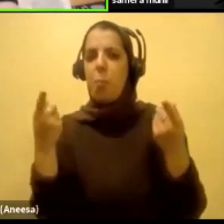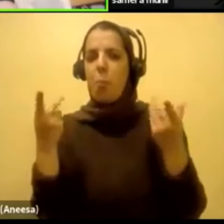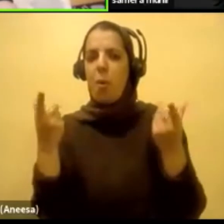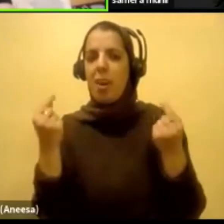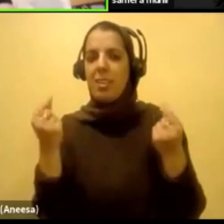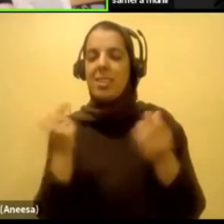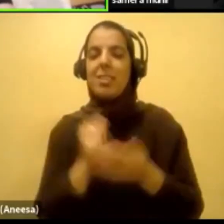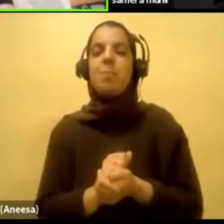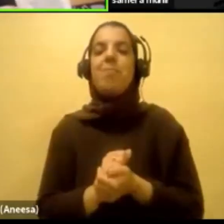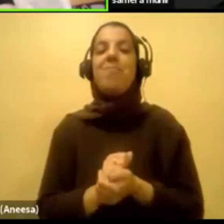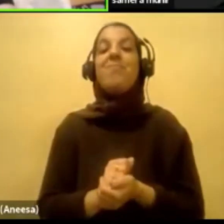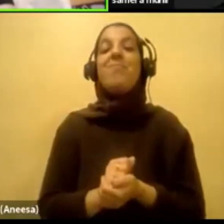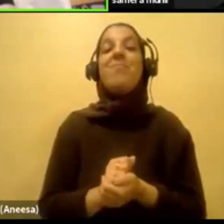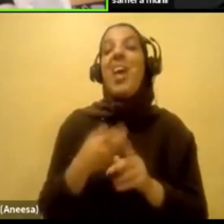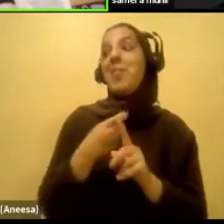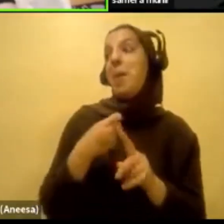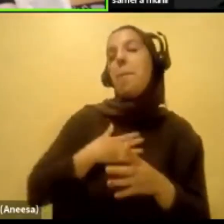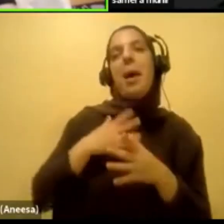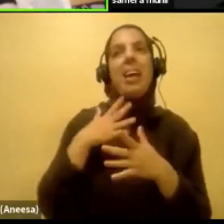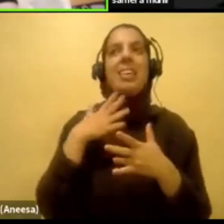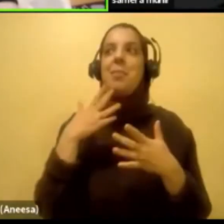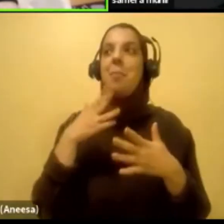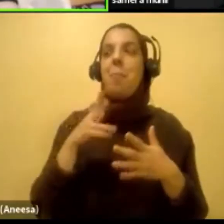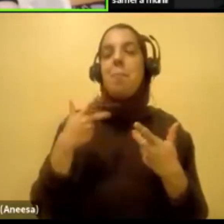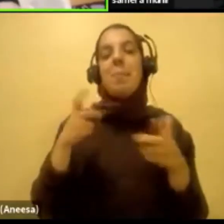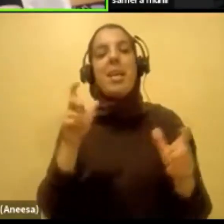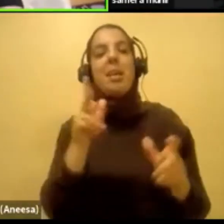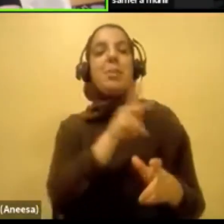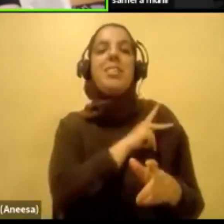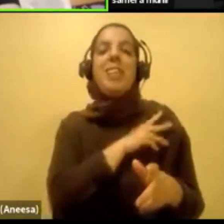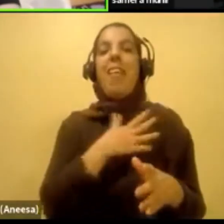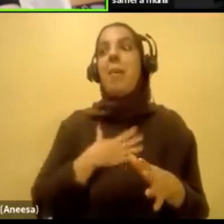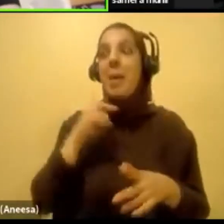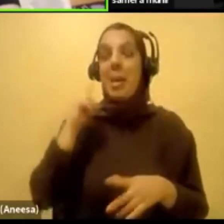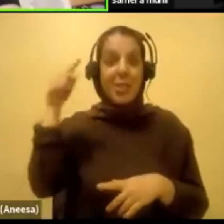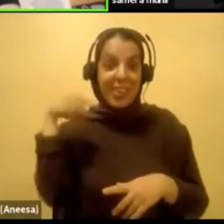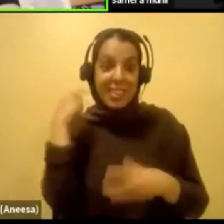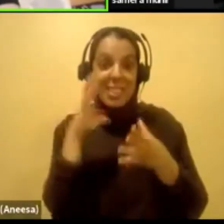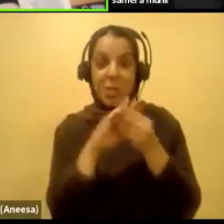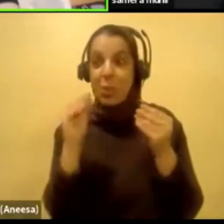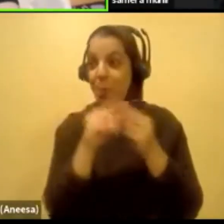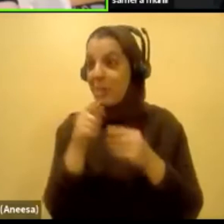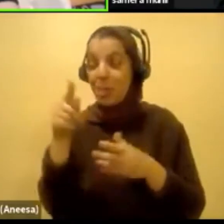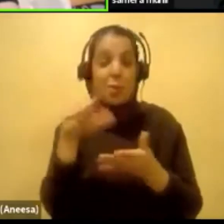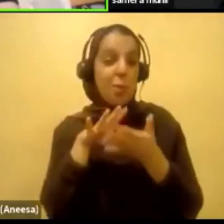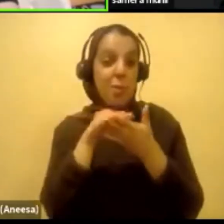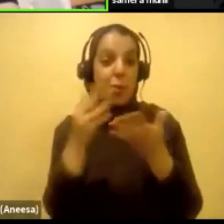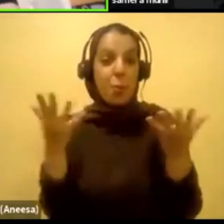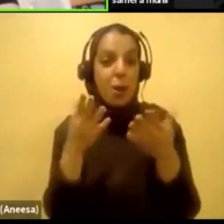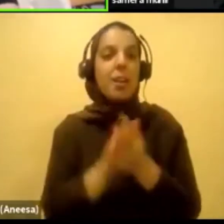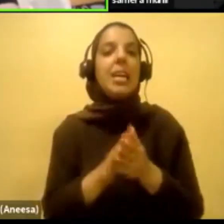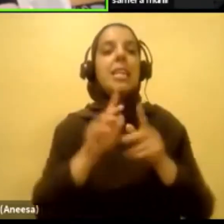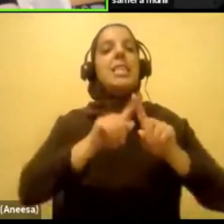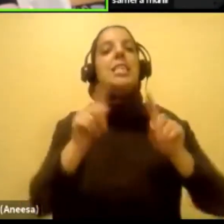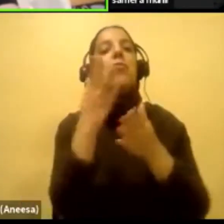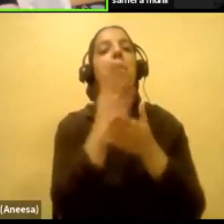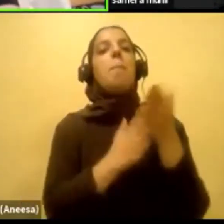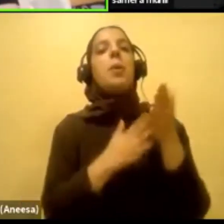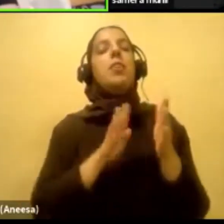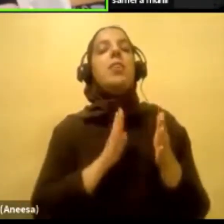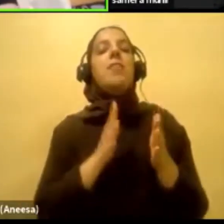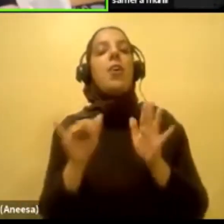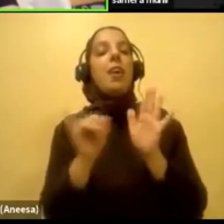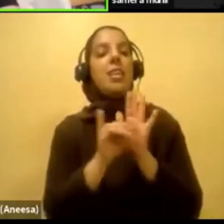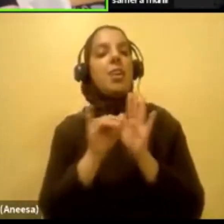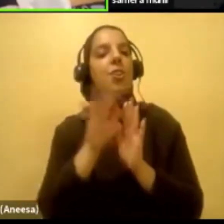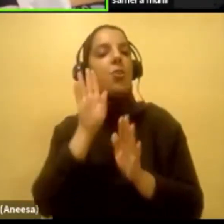stories and everything in between, I hope the one major takeaway you have is that different parts of our identity forever will hurt